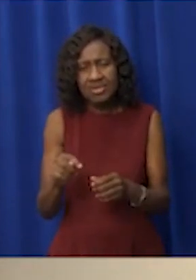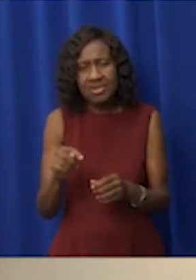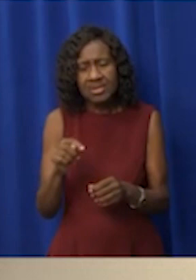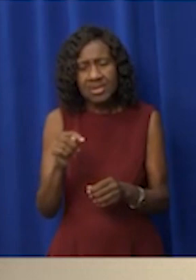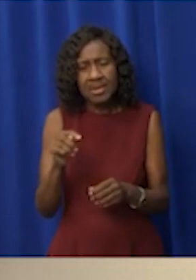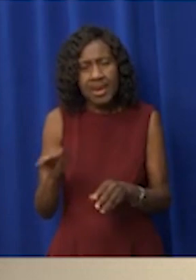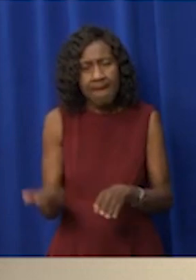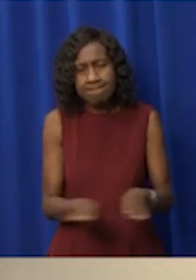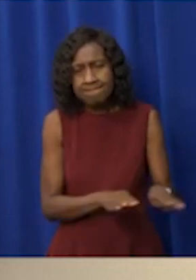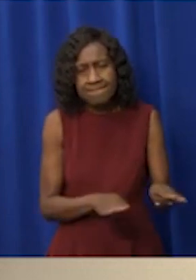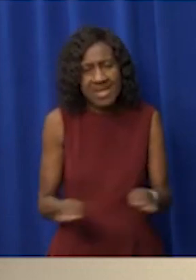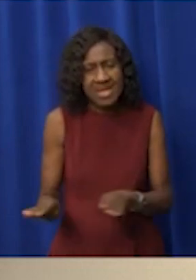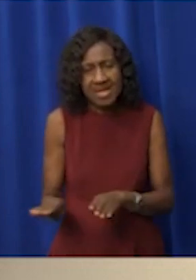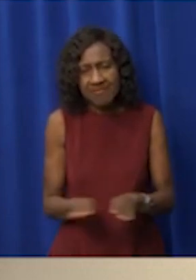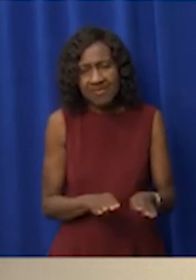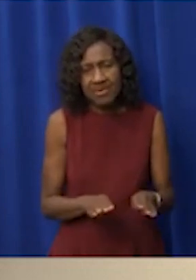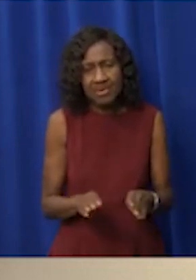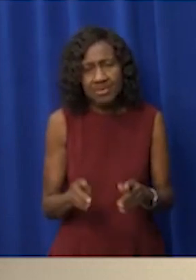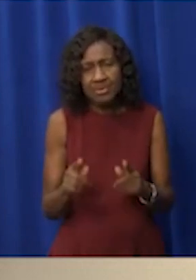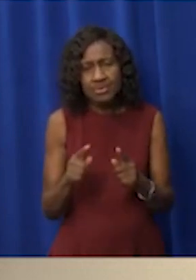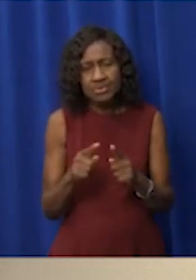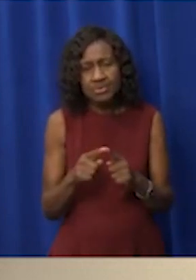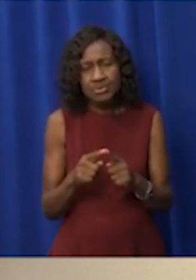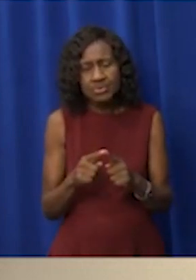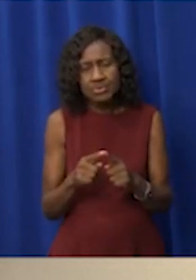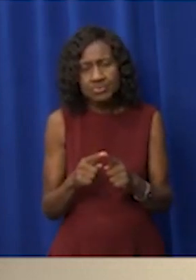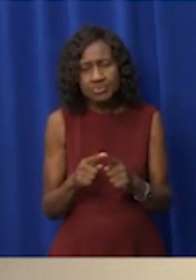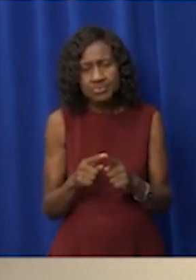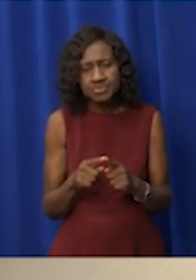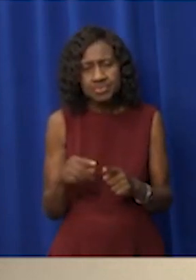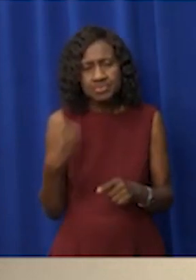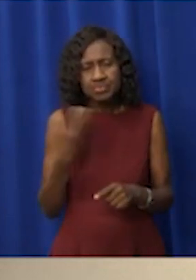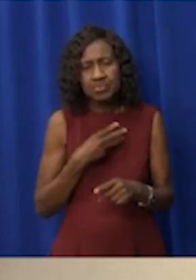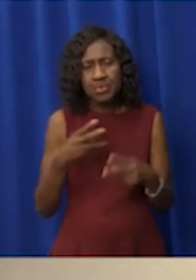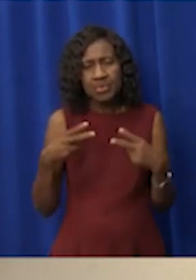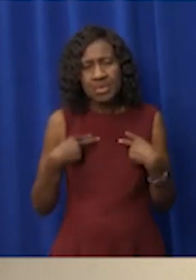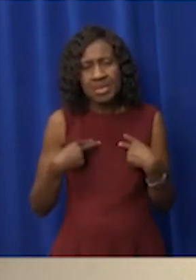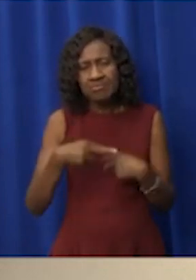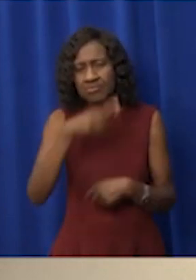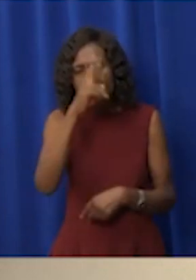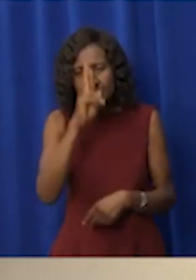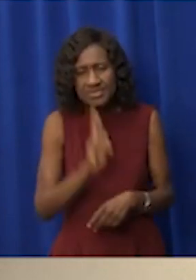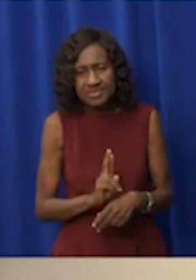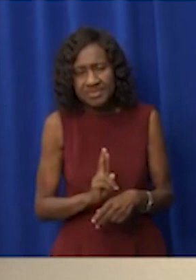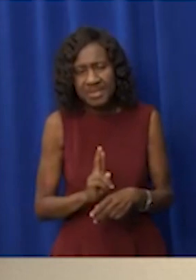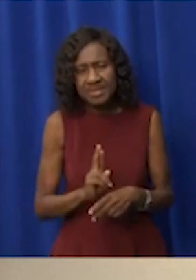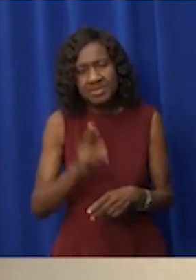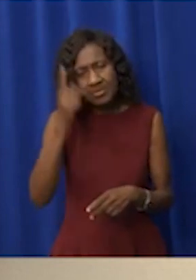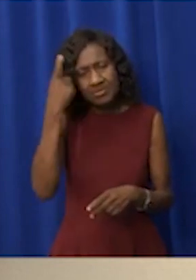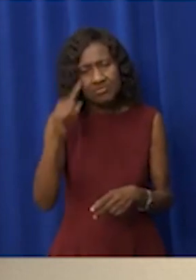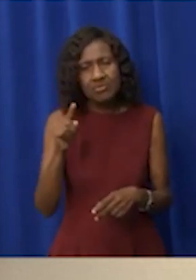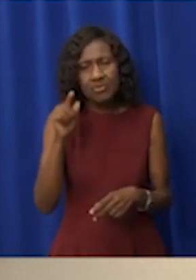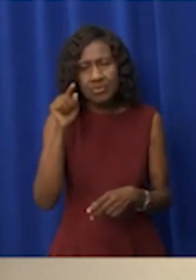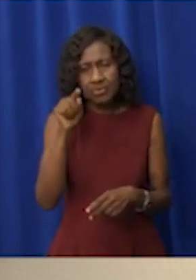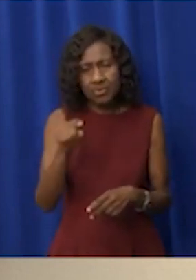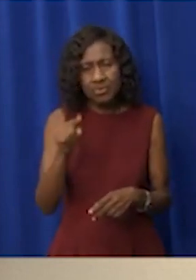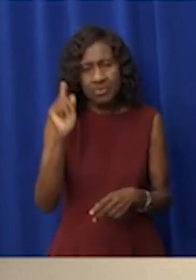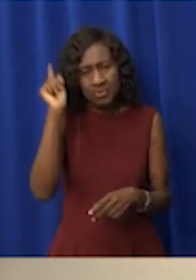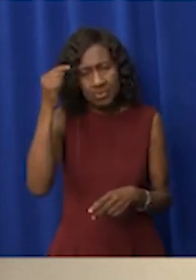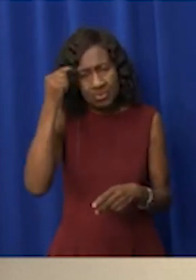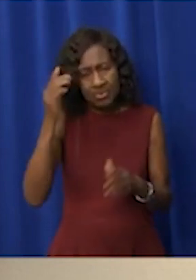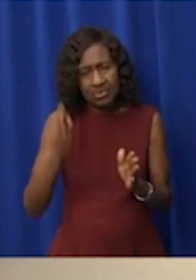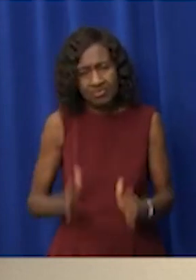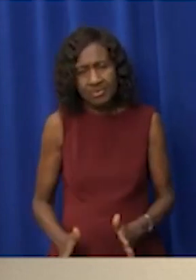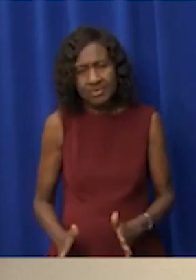of behavior towards you. We have incredible regard and respect for you and your